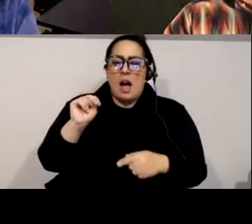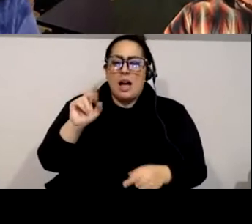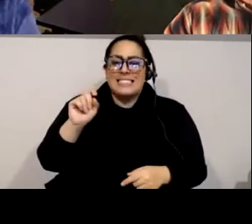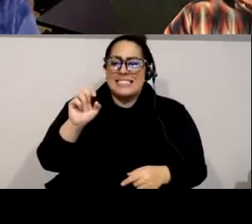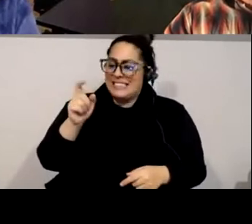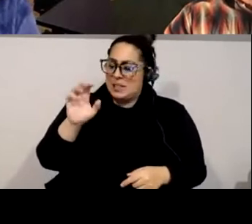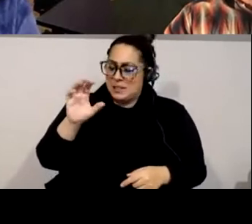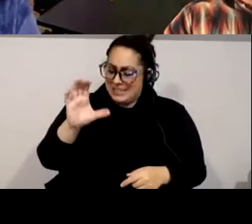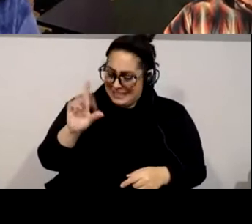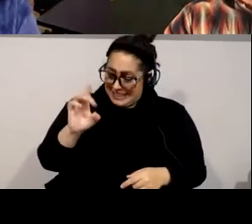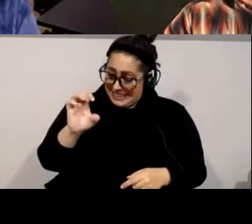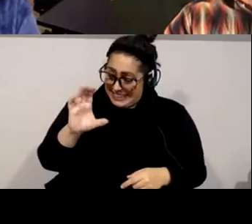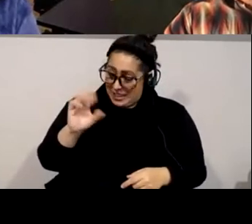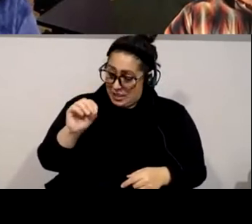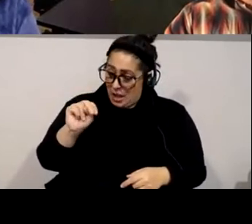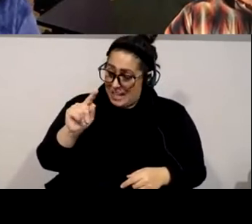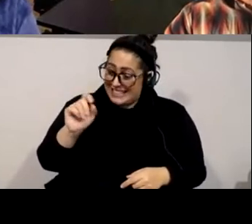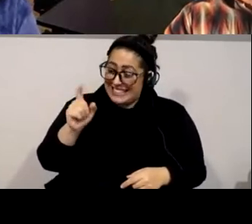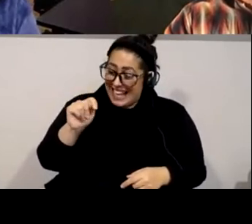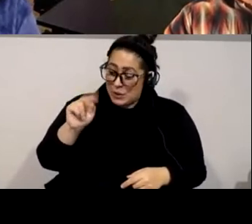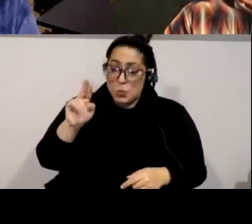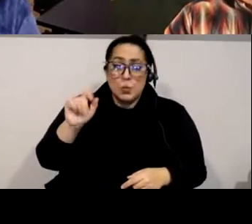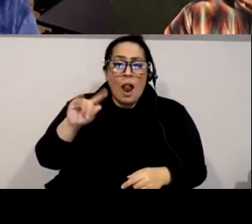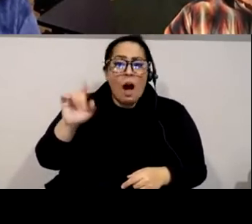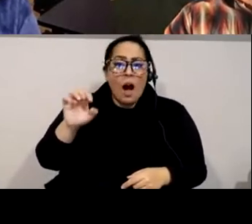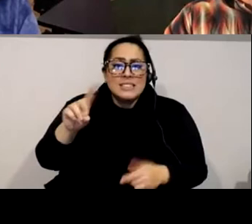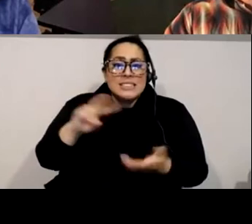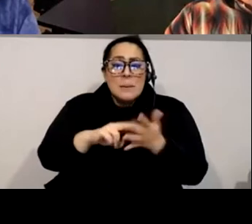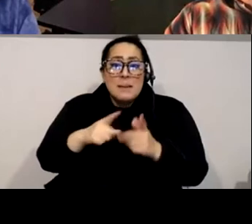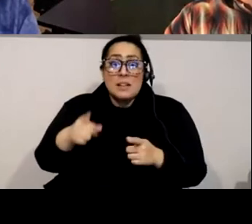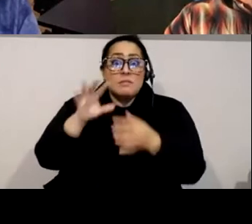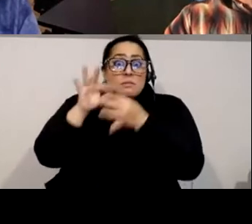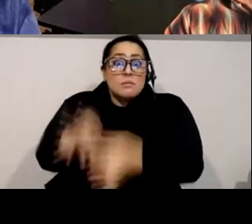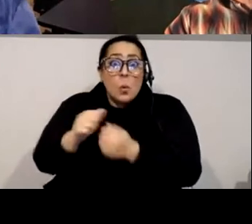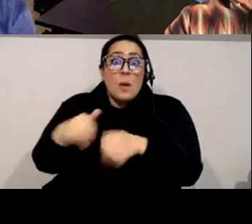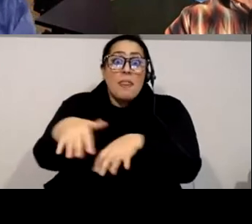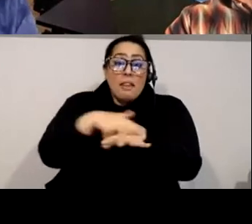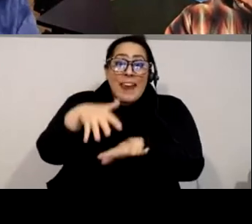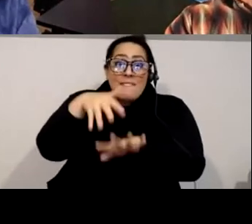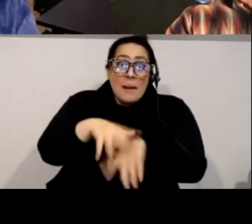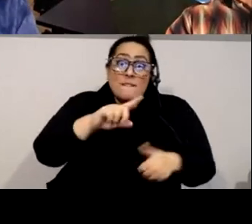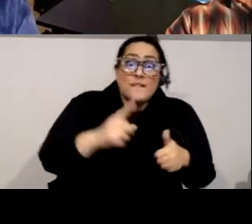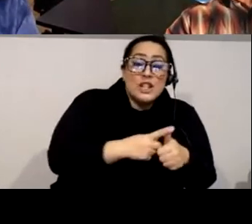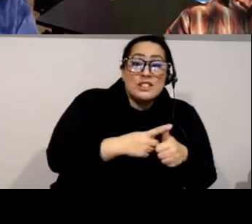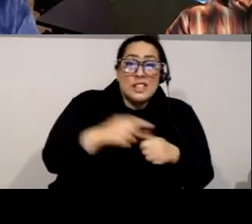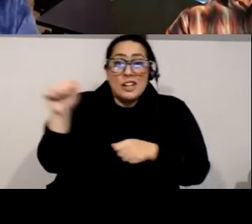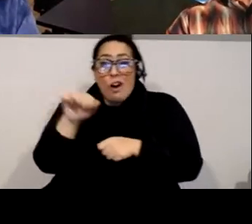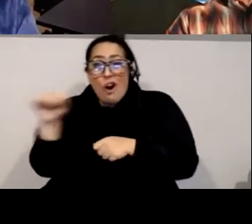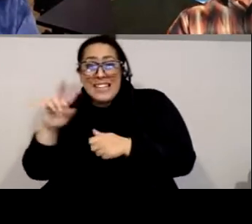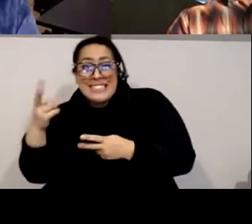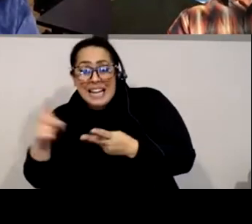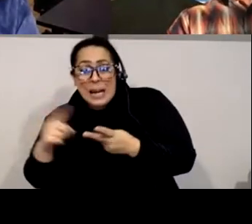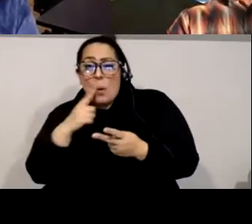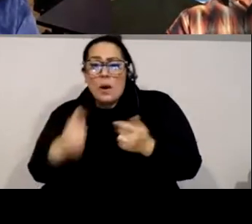context even when you're trying to do a preliminary type of search um when did you want to talk a little bit about the use of uh